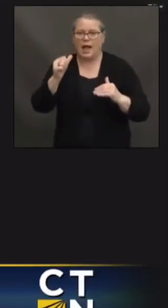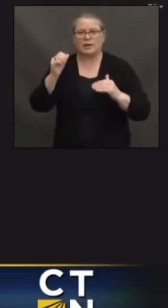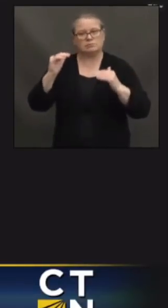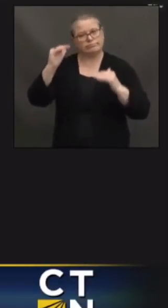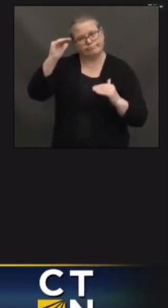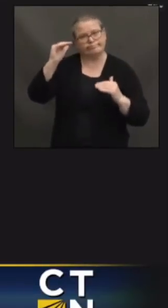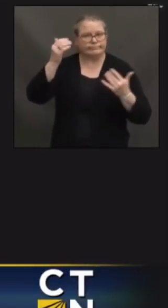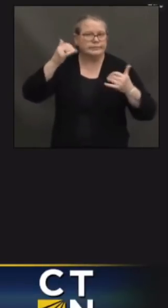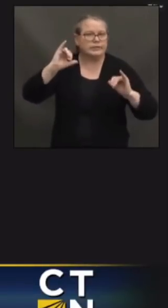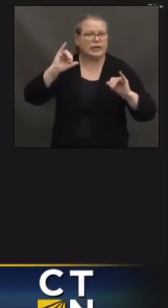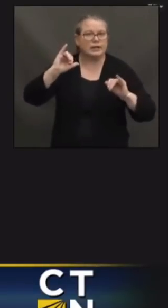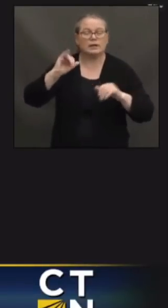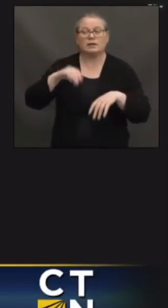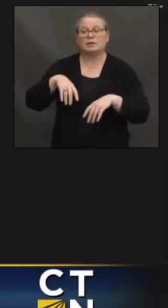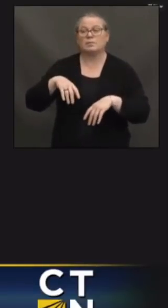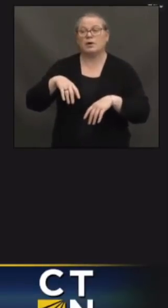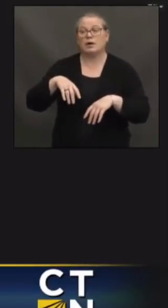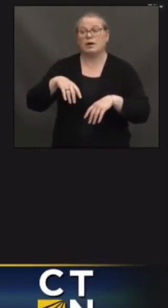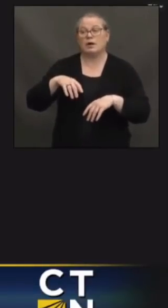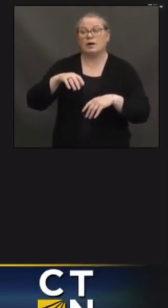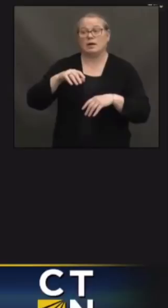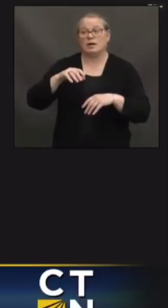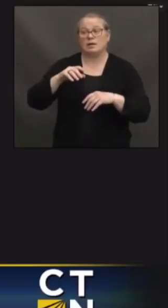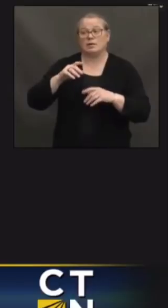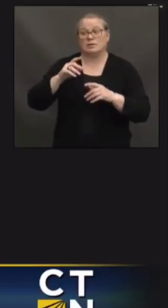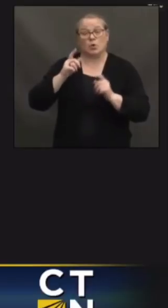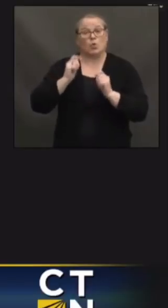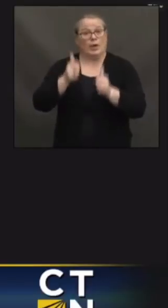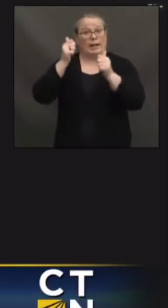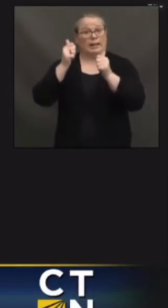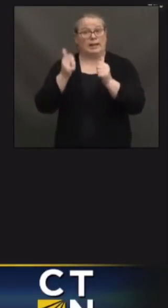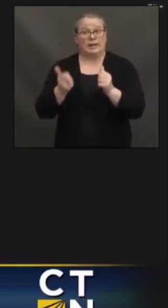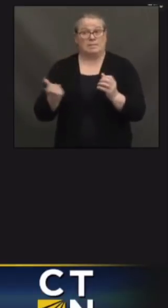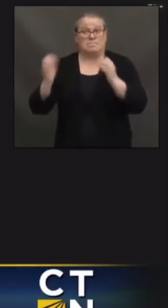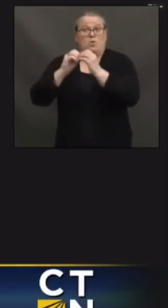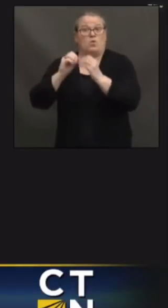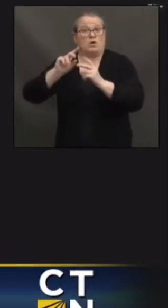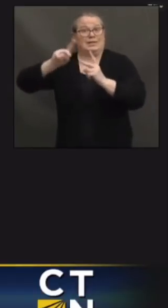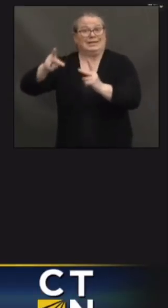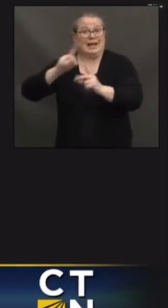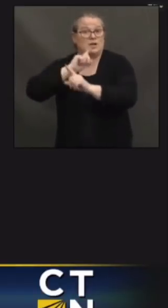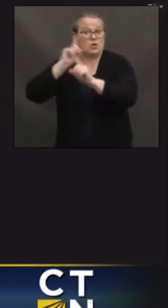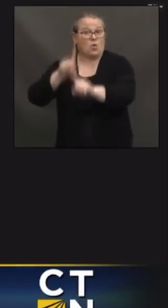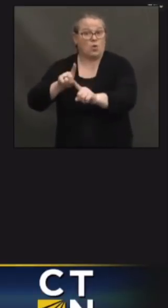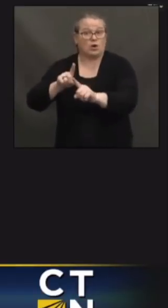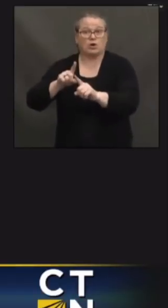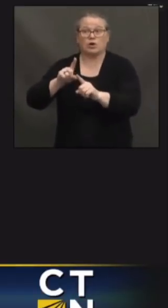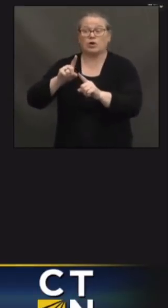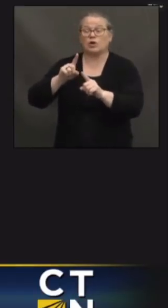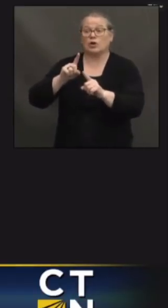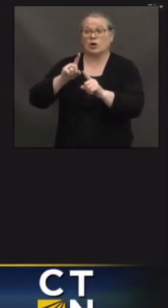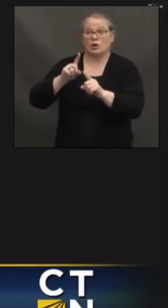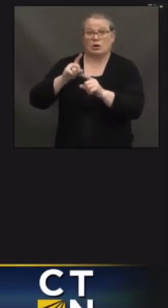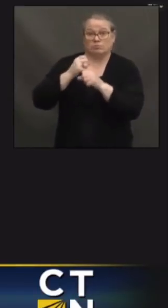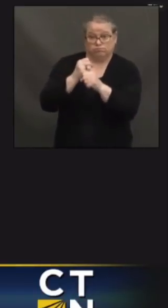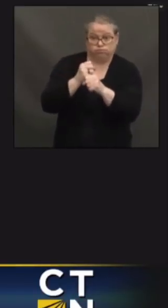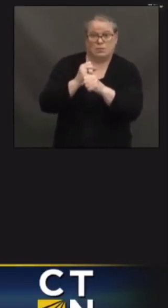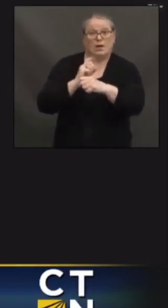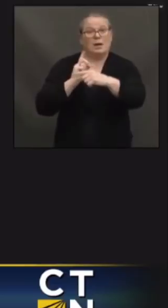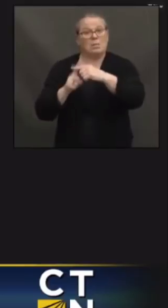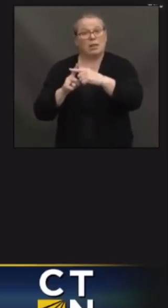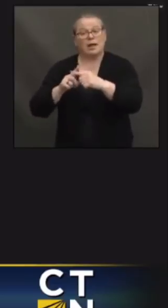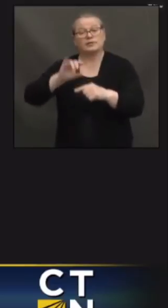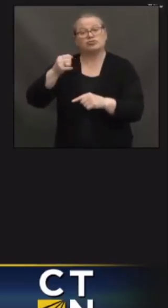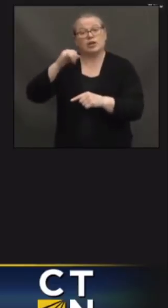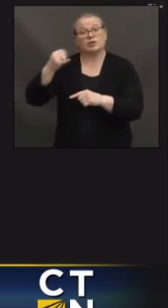vaccine comes online, and once the increased production due to this agreement with Merck begins for the J